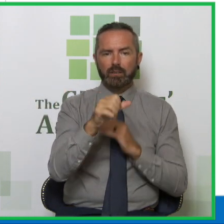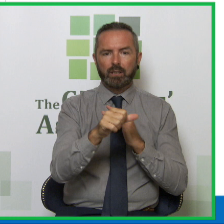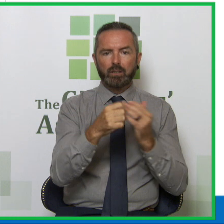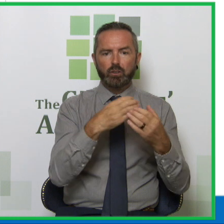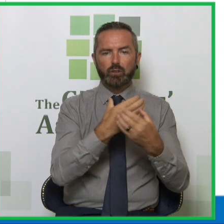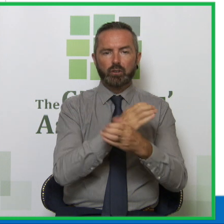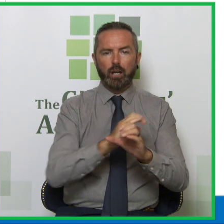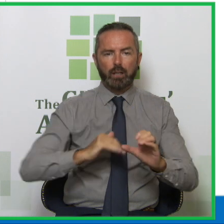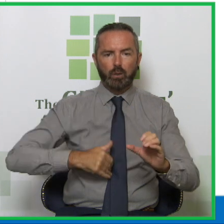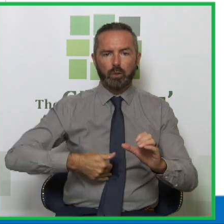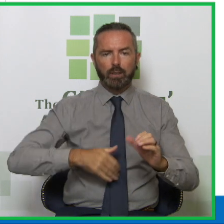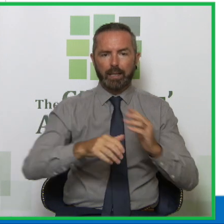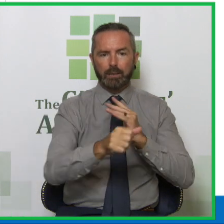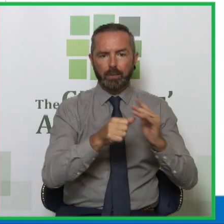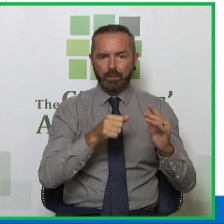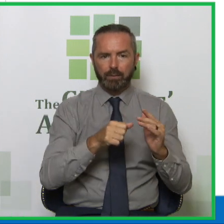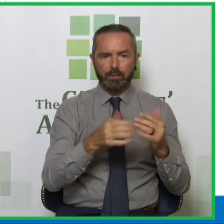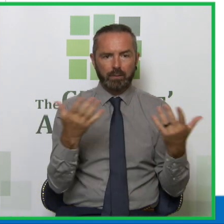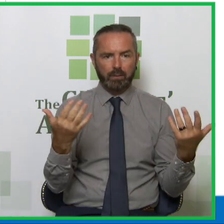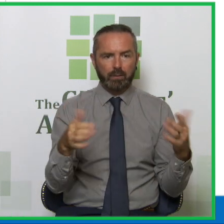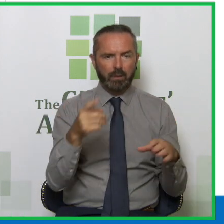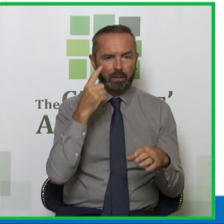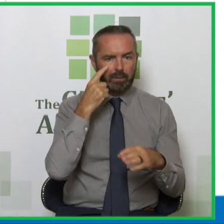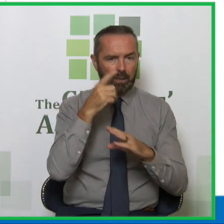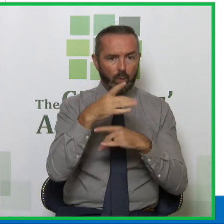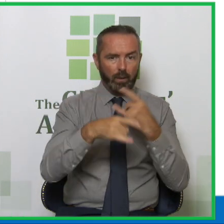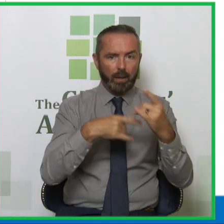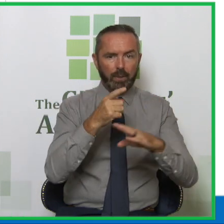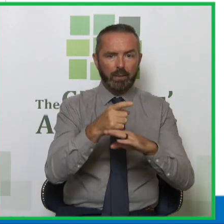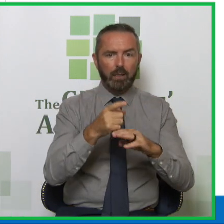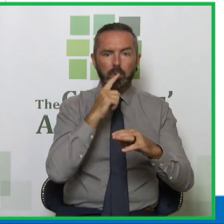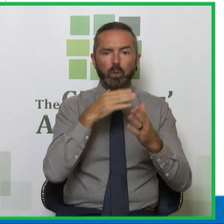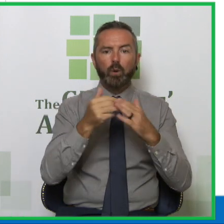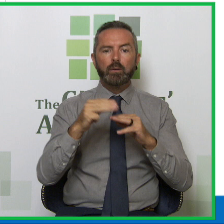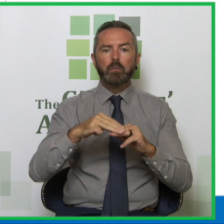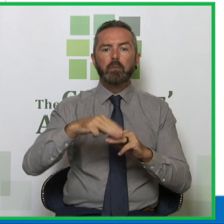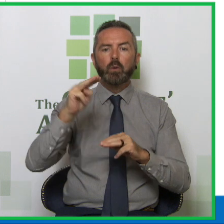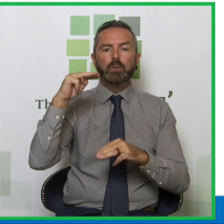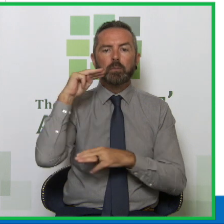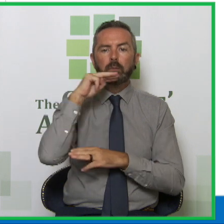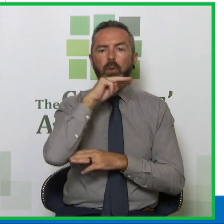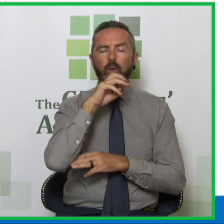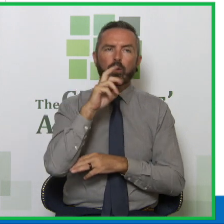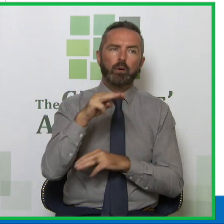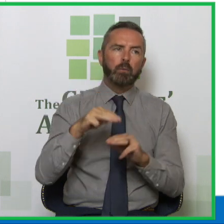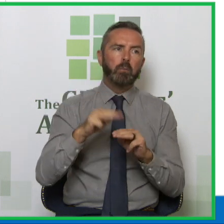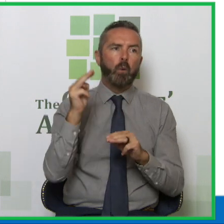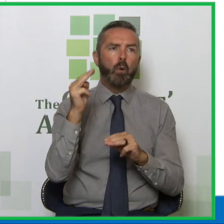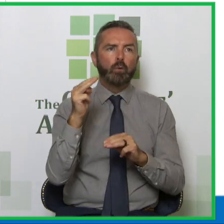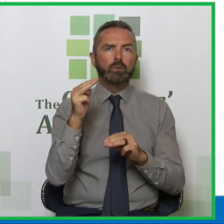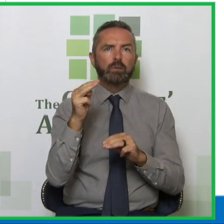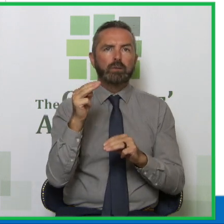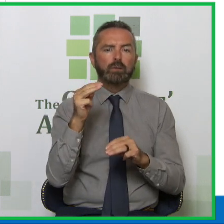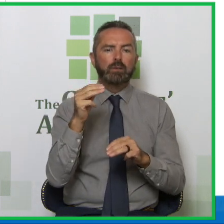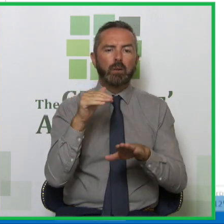these people have been through. But do you know what was the most important, the most sort of one that affected them